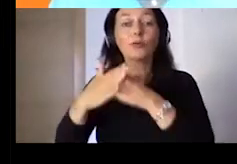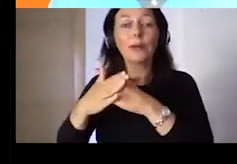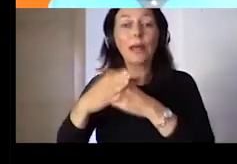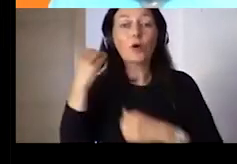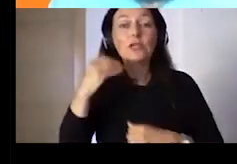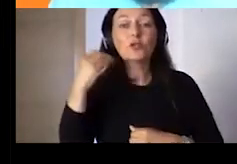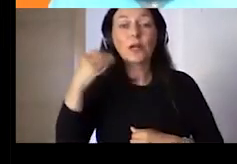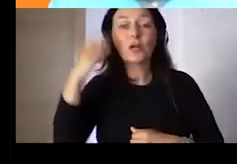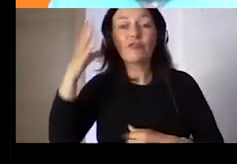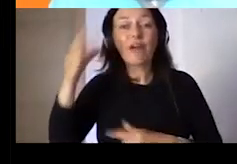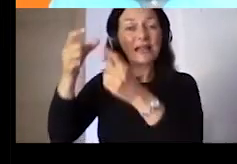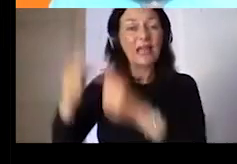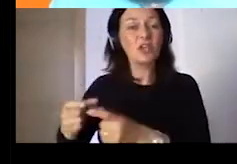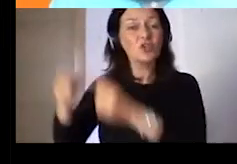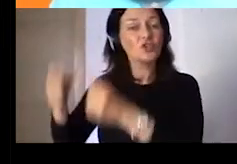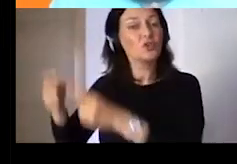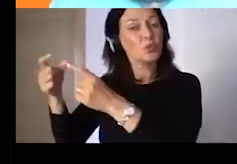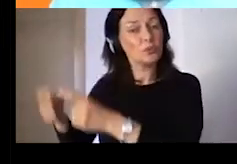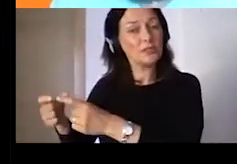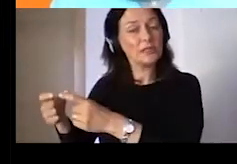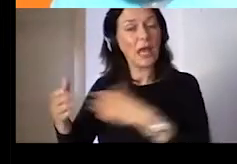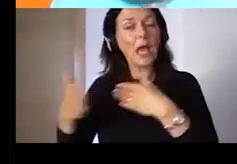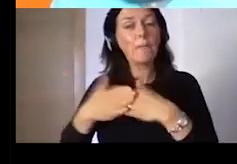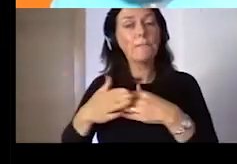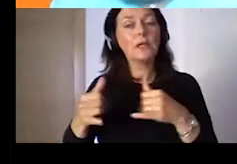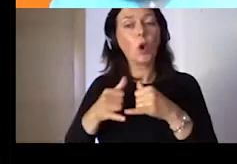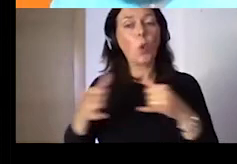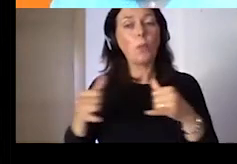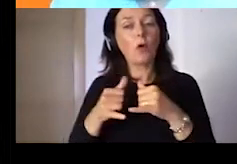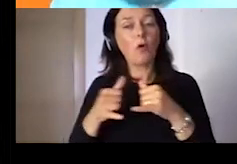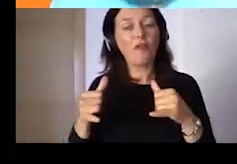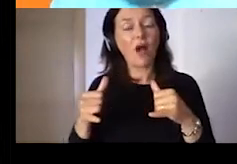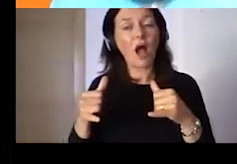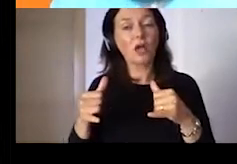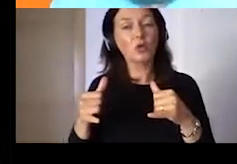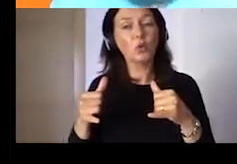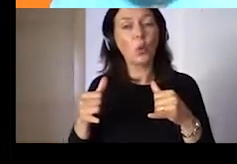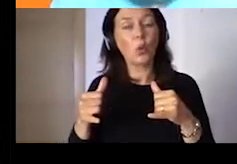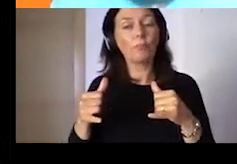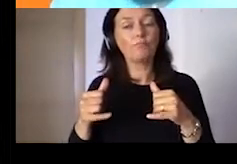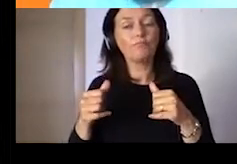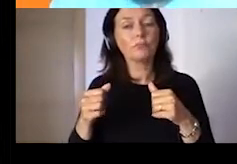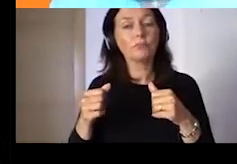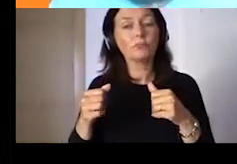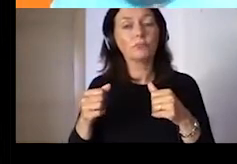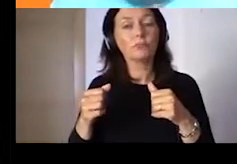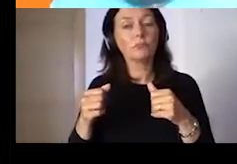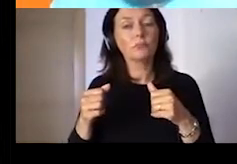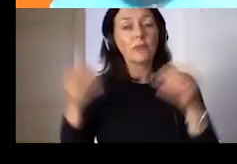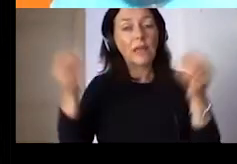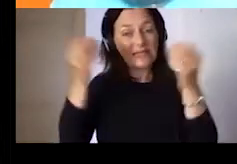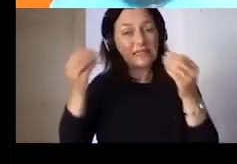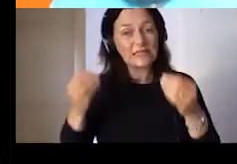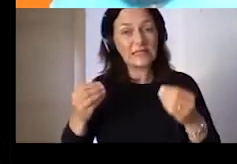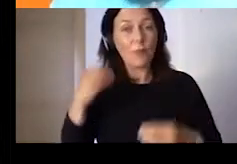posthumized and personalized training path that will really support a single